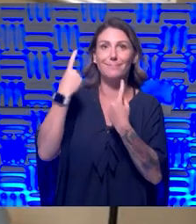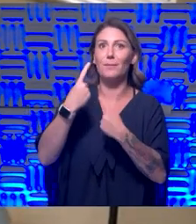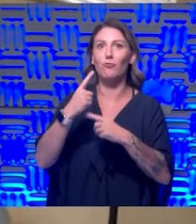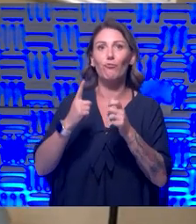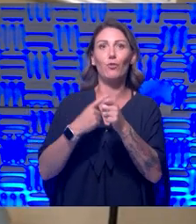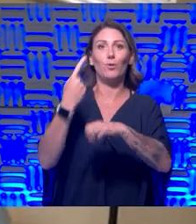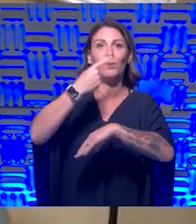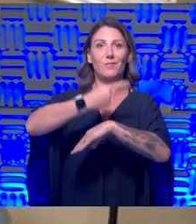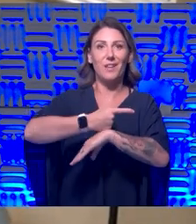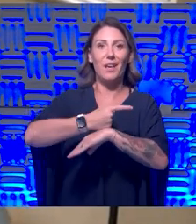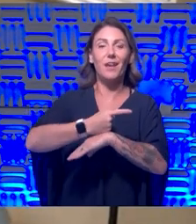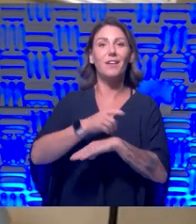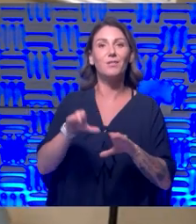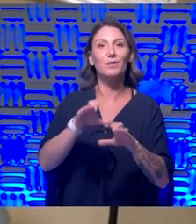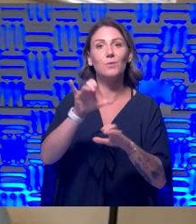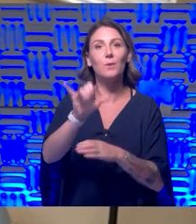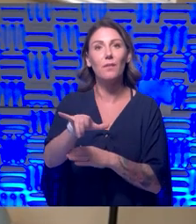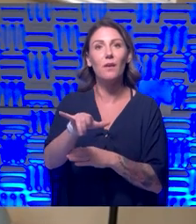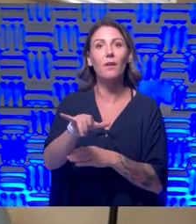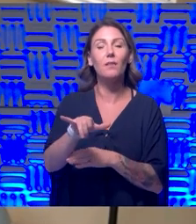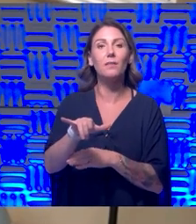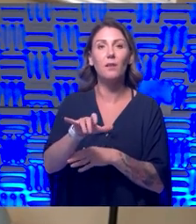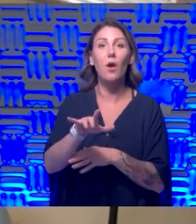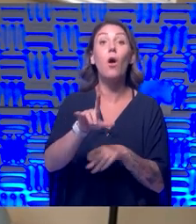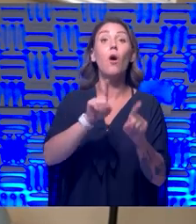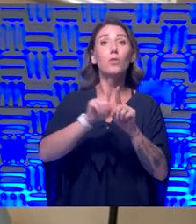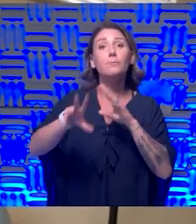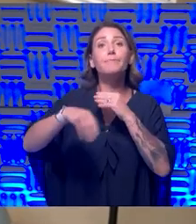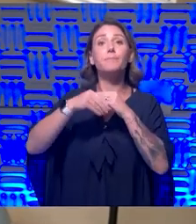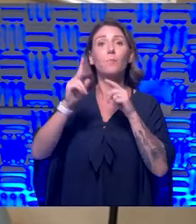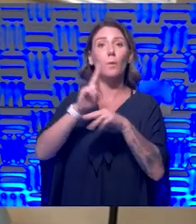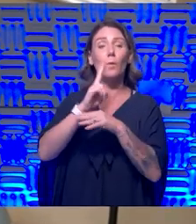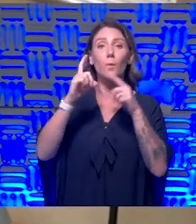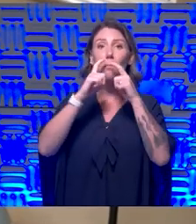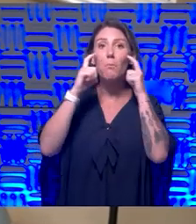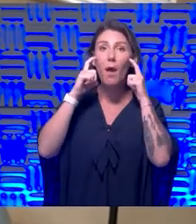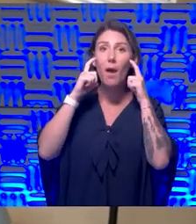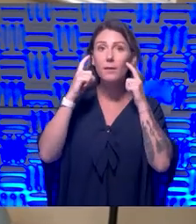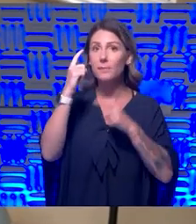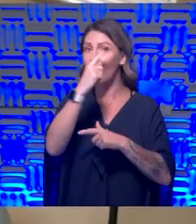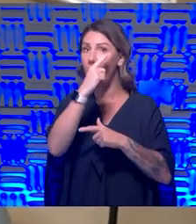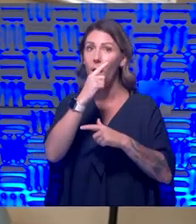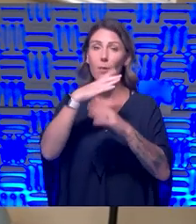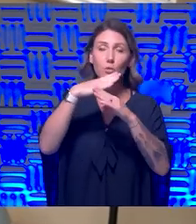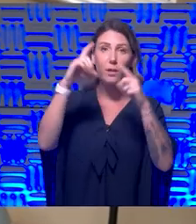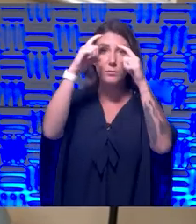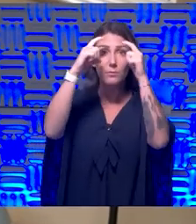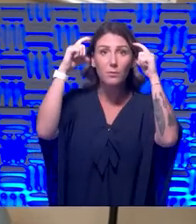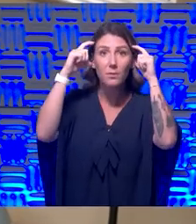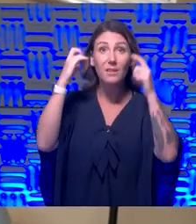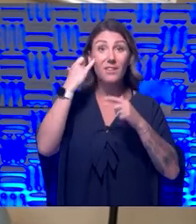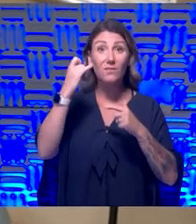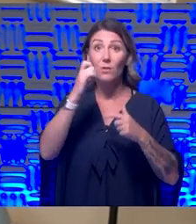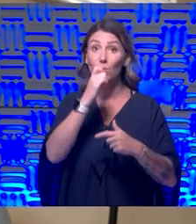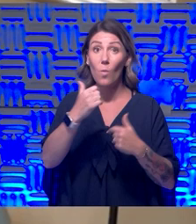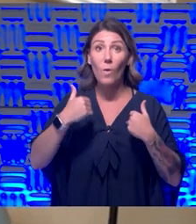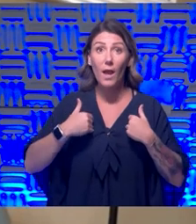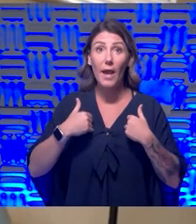one. And I think doing that, um, in addition to wearing the mask, wearing the eye protection. And again, if you don't have eye protection,